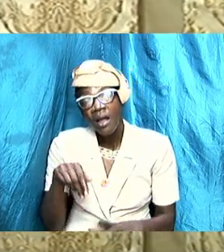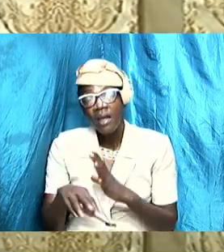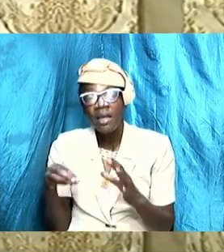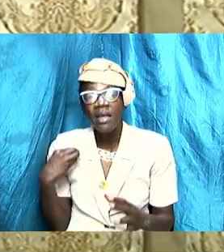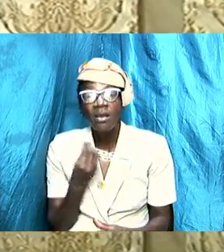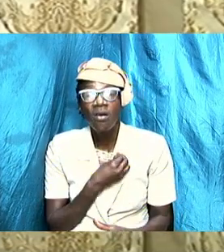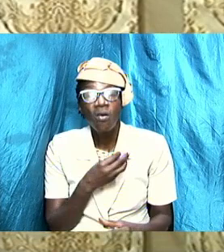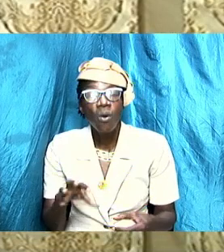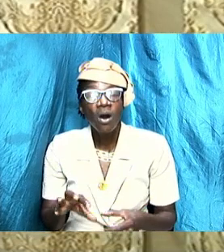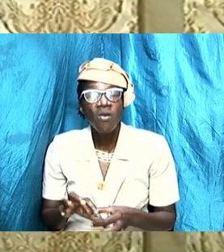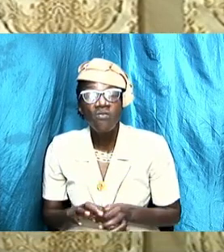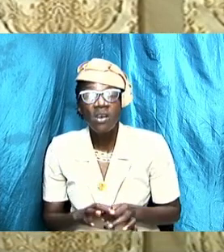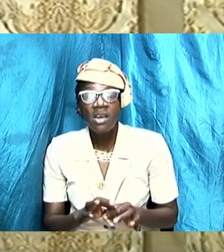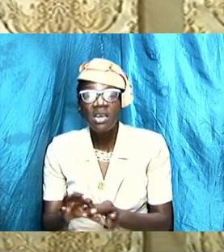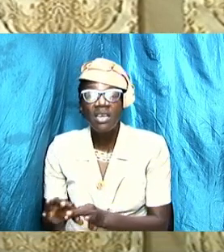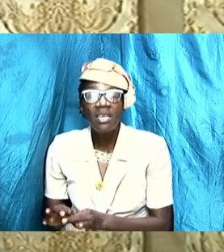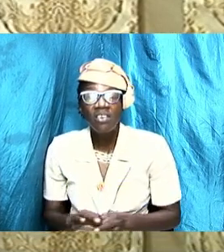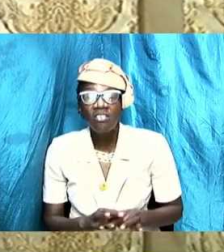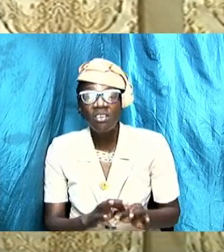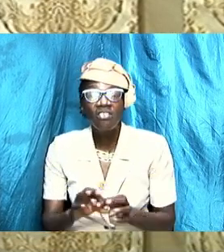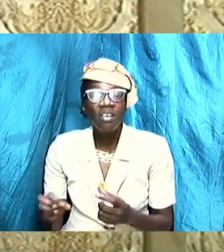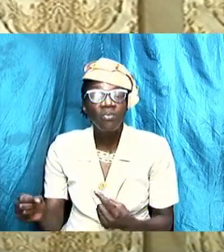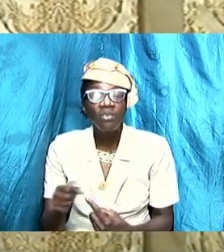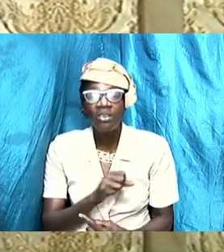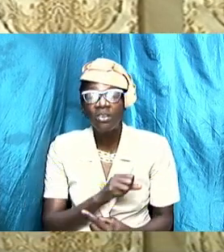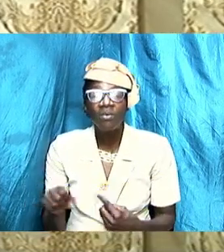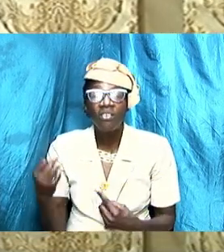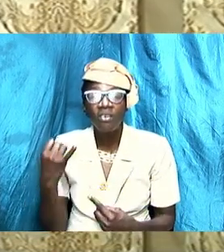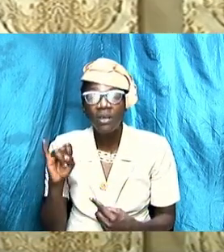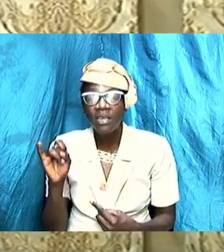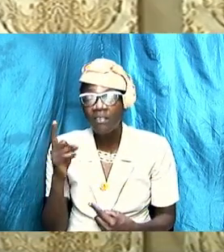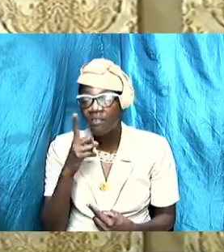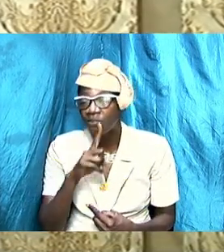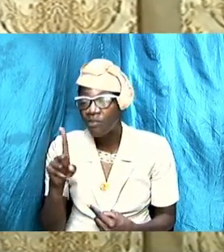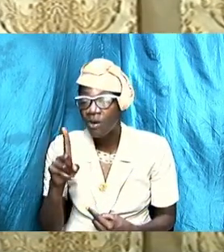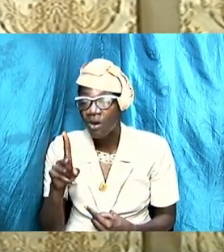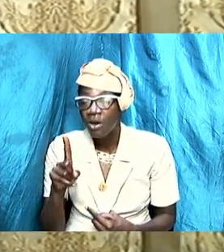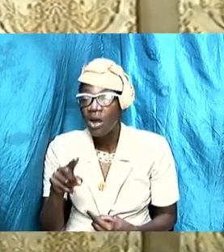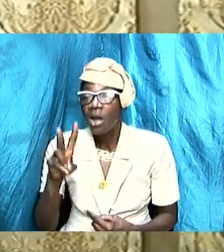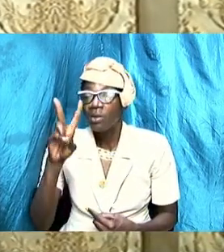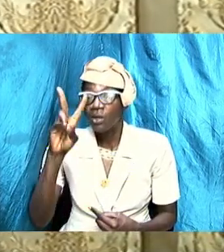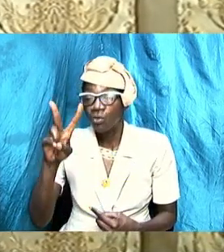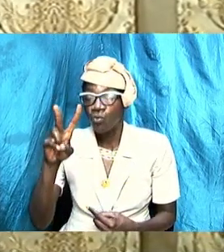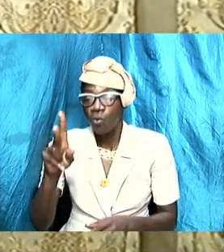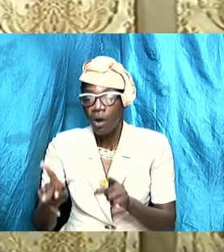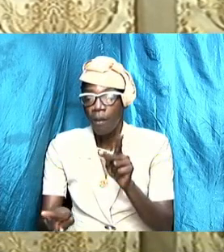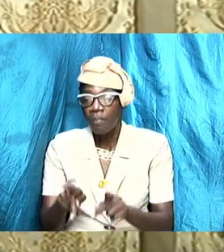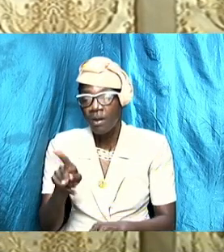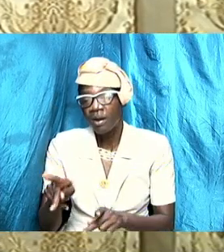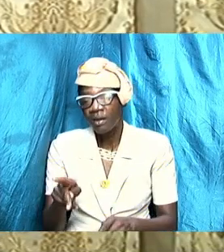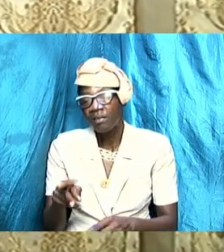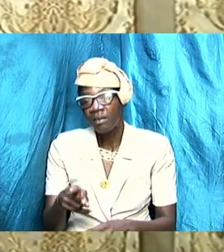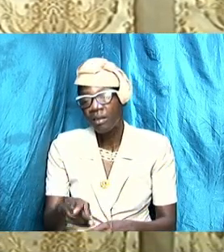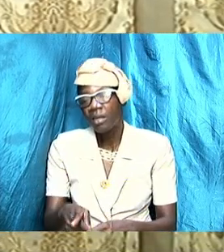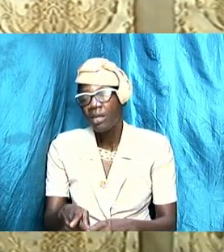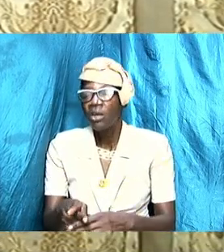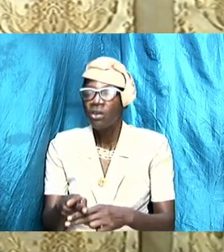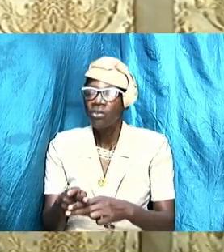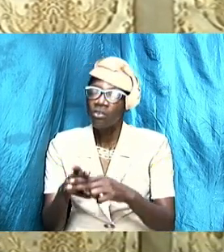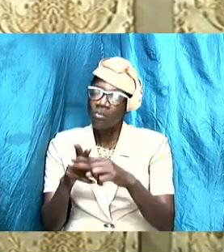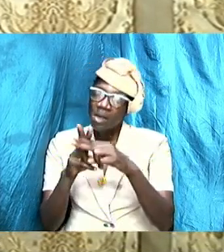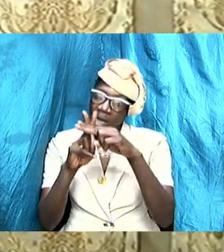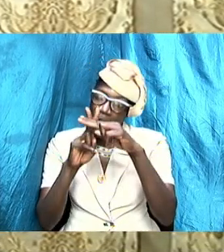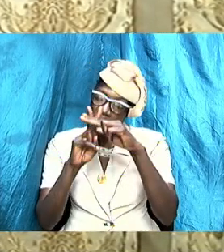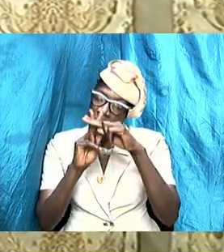relationship situation is for the parties to be humble, for the parties